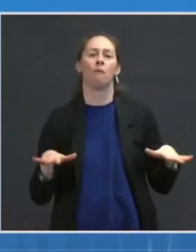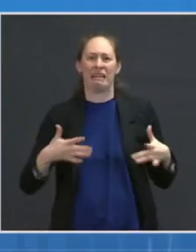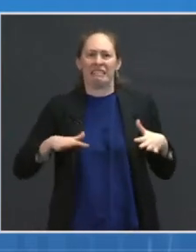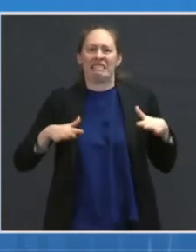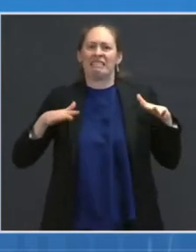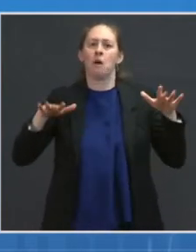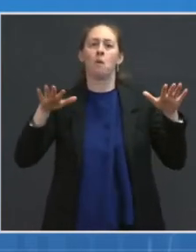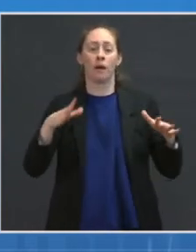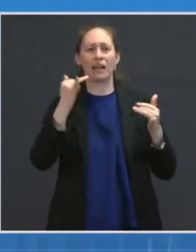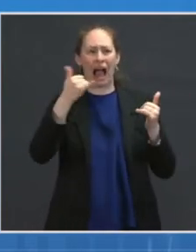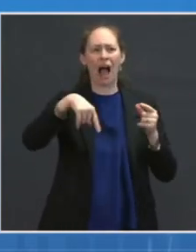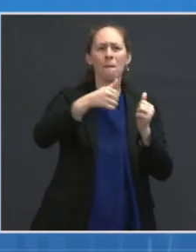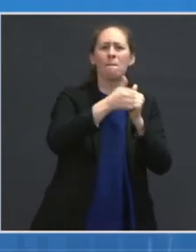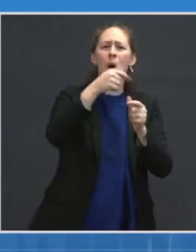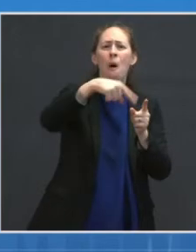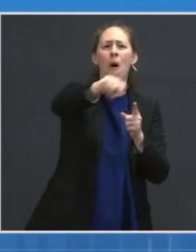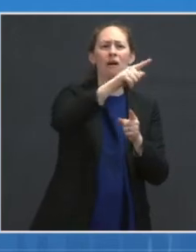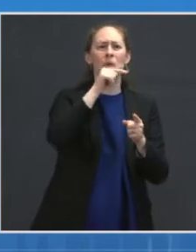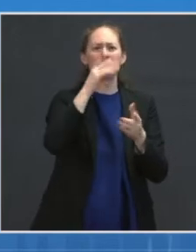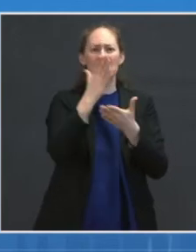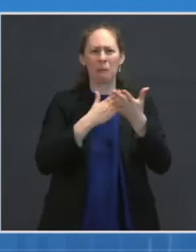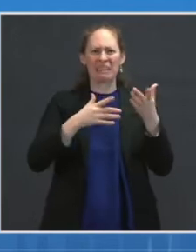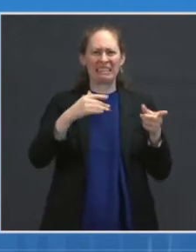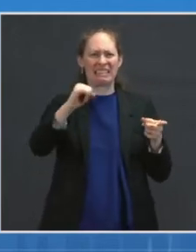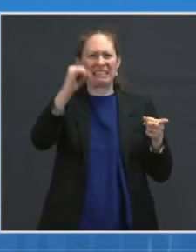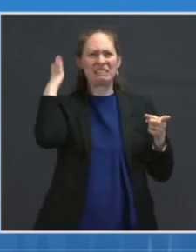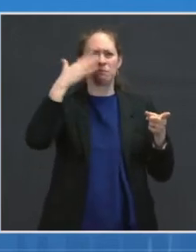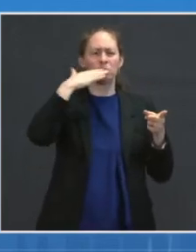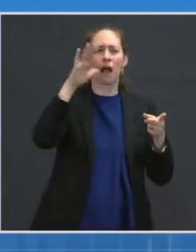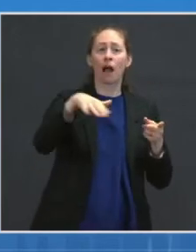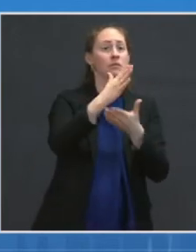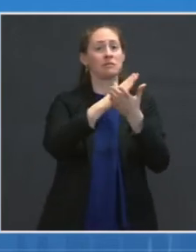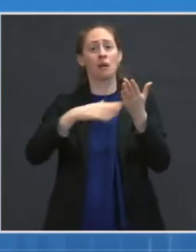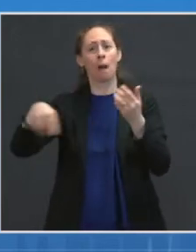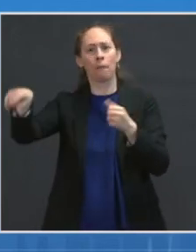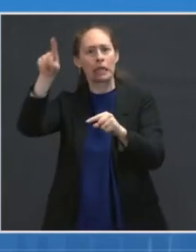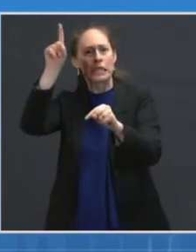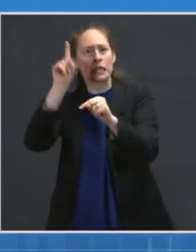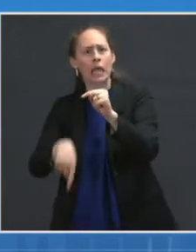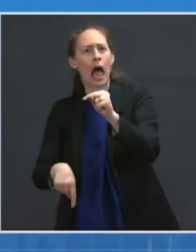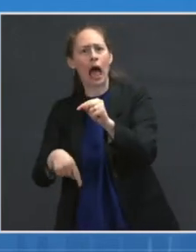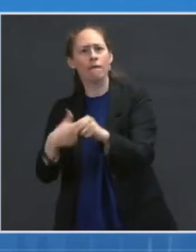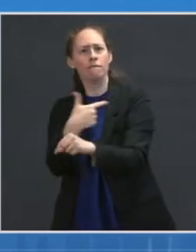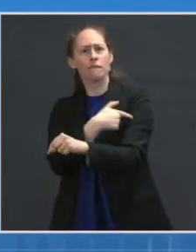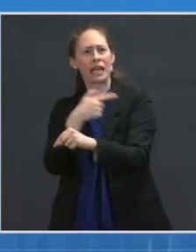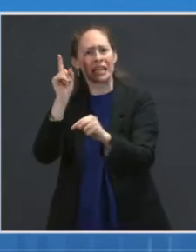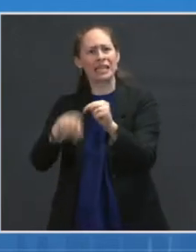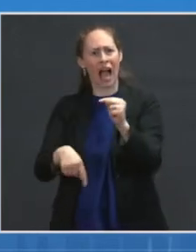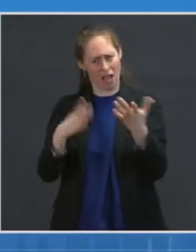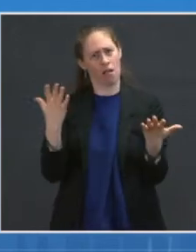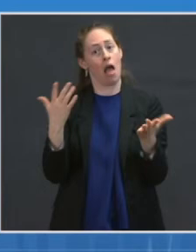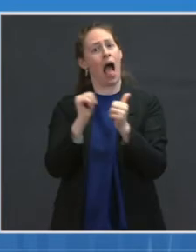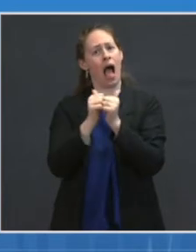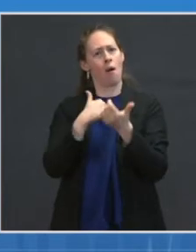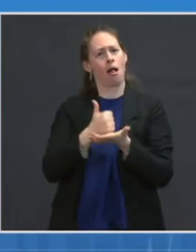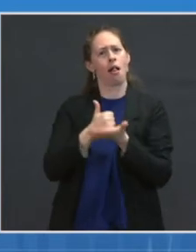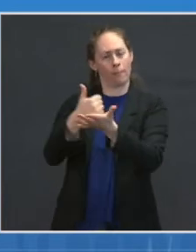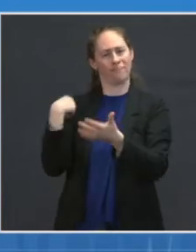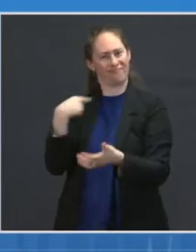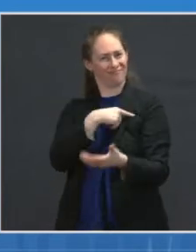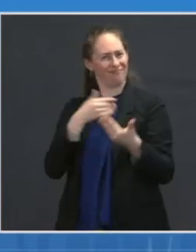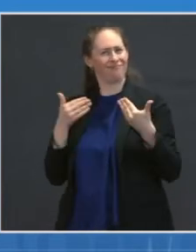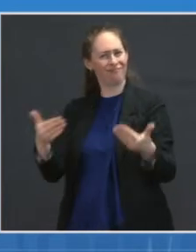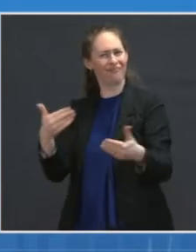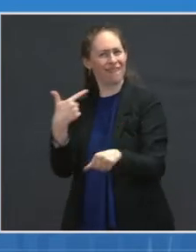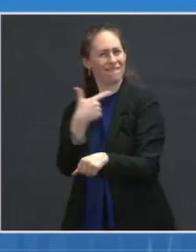those who may face barriers to vaccination. I'm excited about this forum and the rich dialogue it will stimulate, and I invite those who are involved